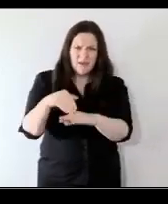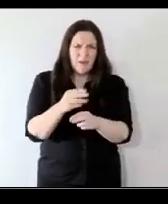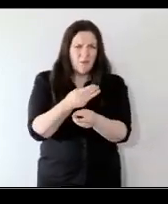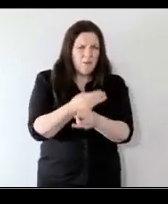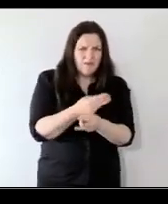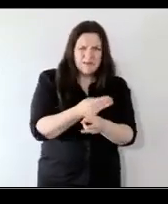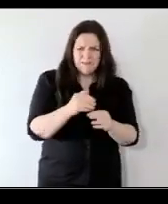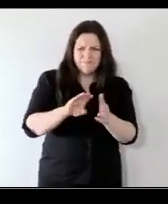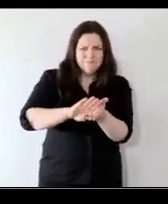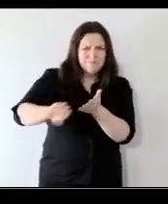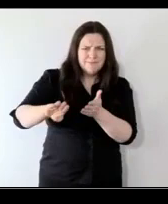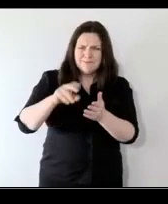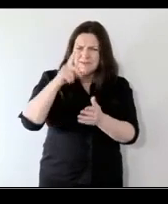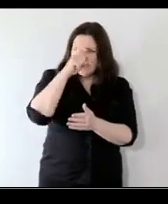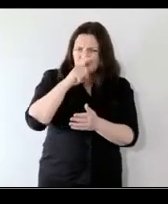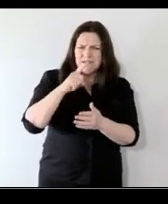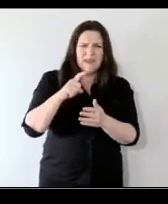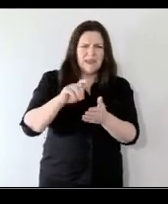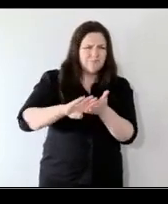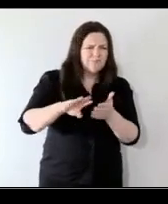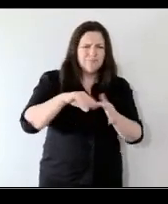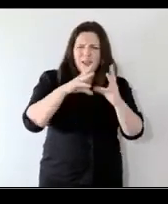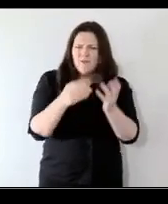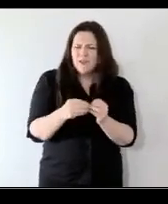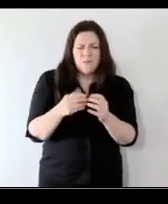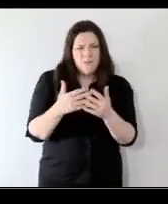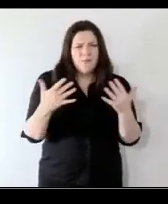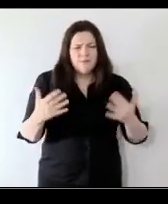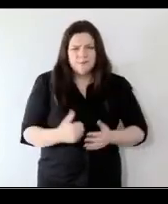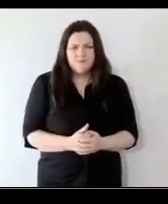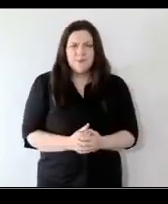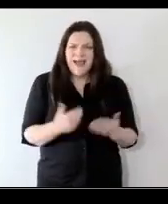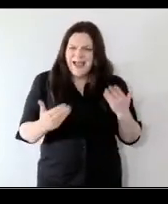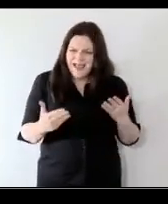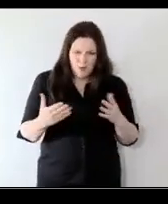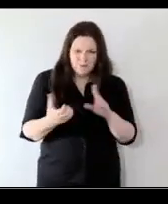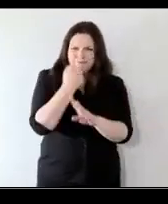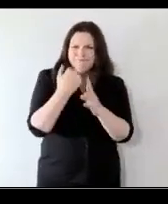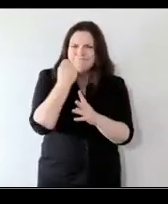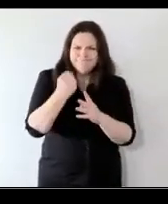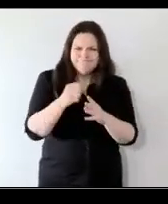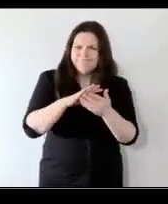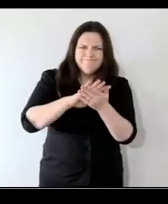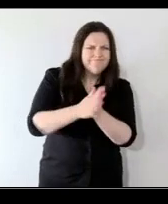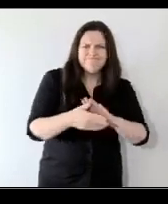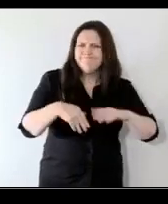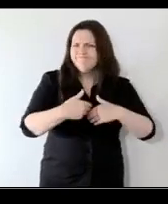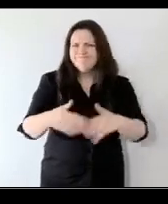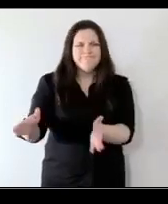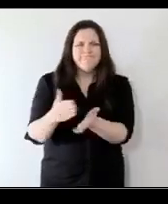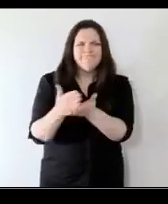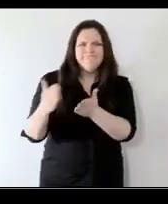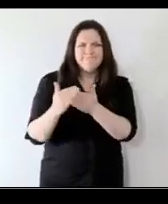adversity, exclusion and so so much more and how really we need to go about tackling this and what more is ultimately needed.